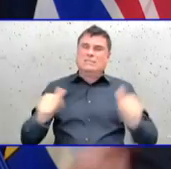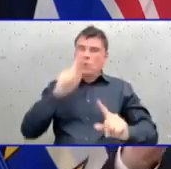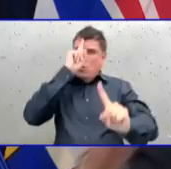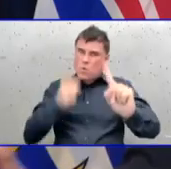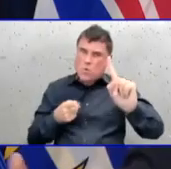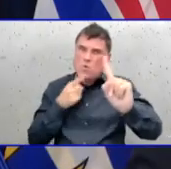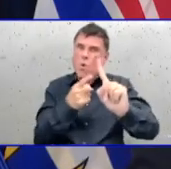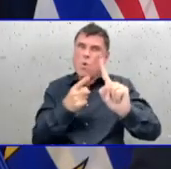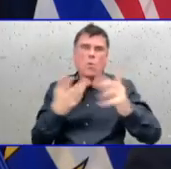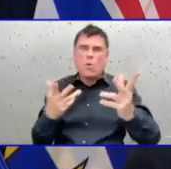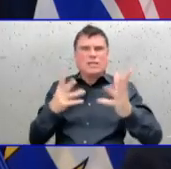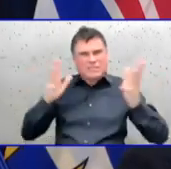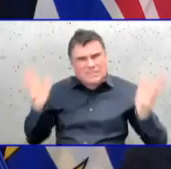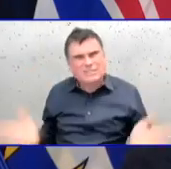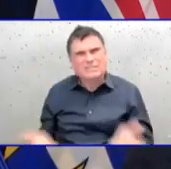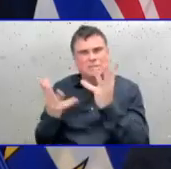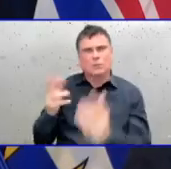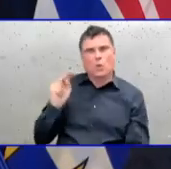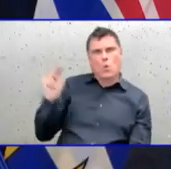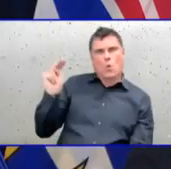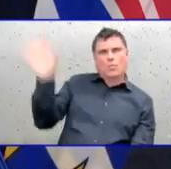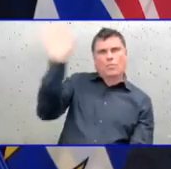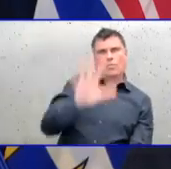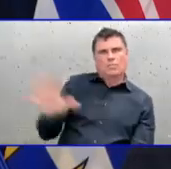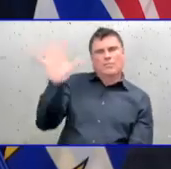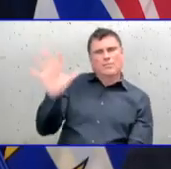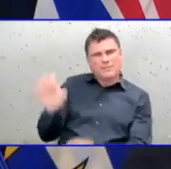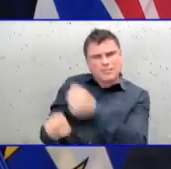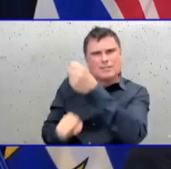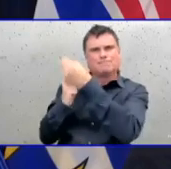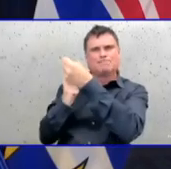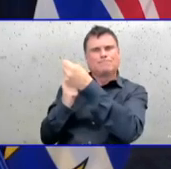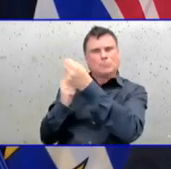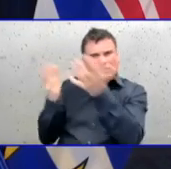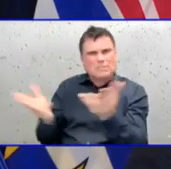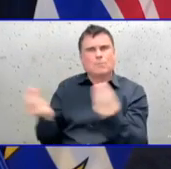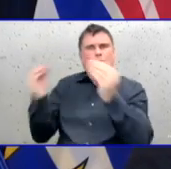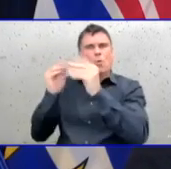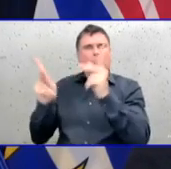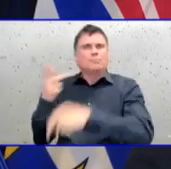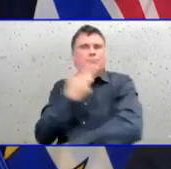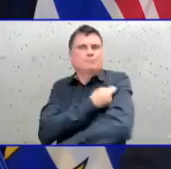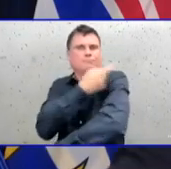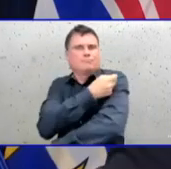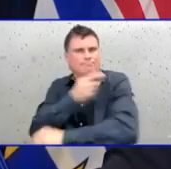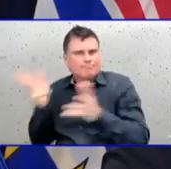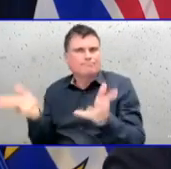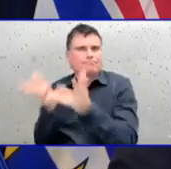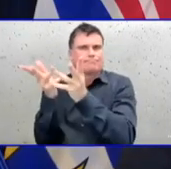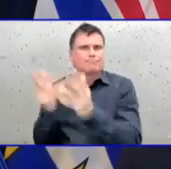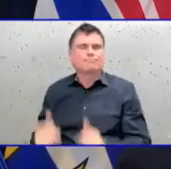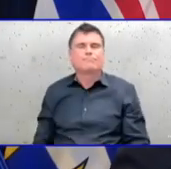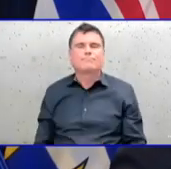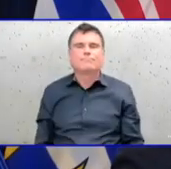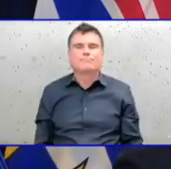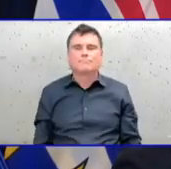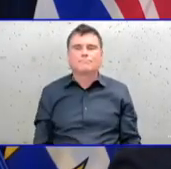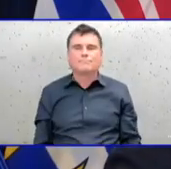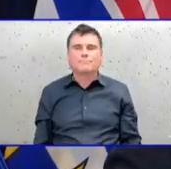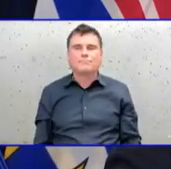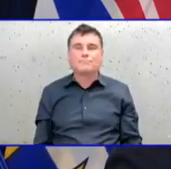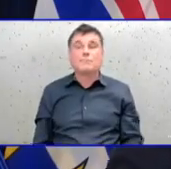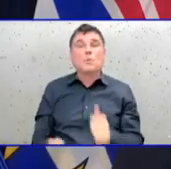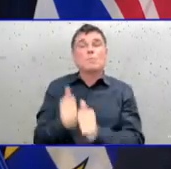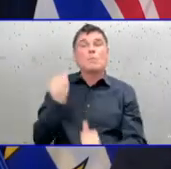Because the vast majority of people who have been transferred are dealing with COVID-19. Some have other ailments and other